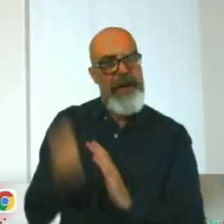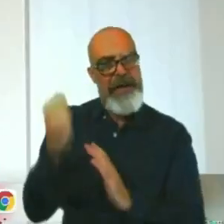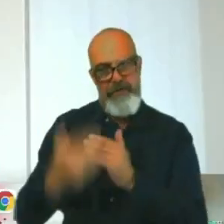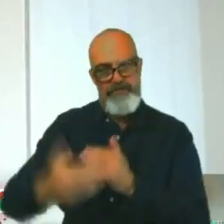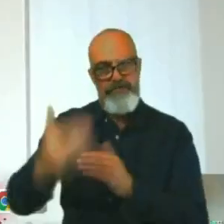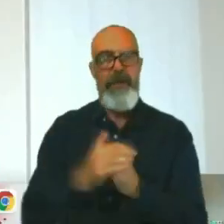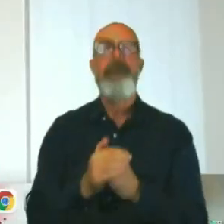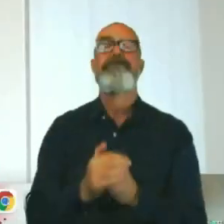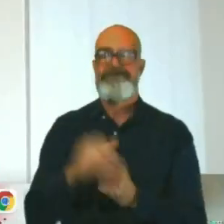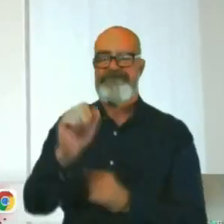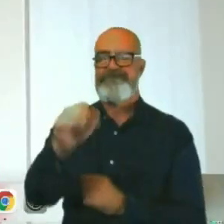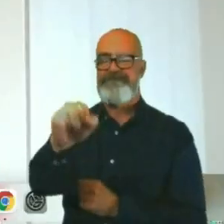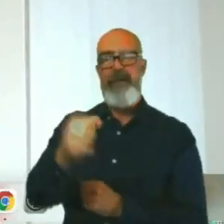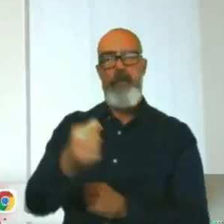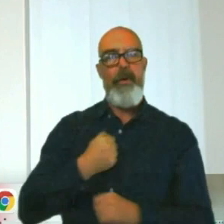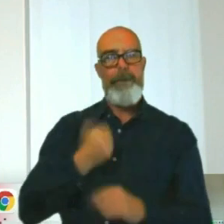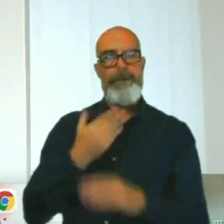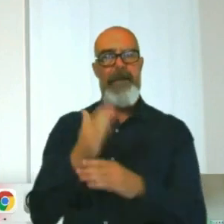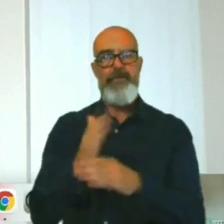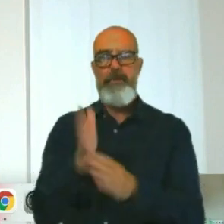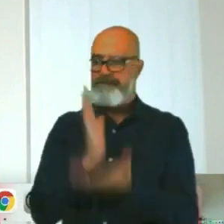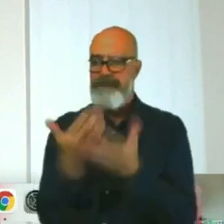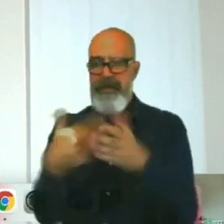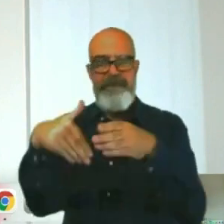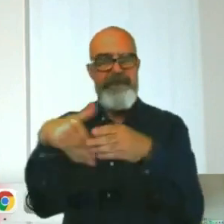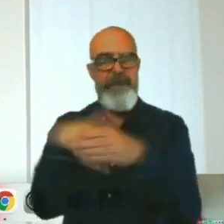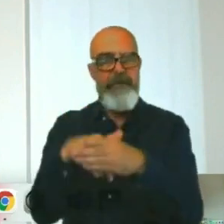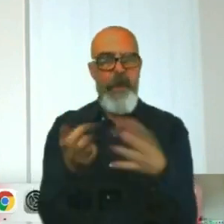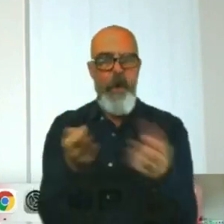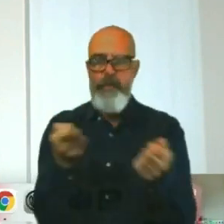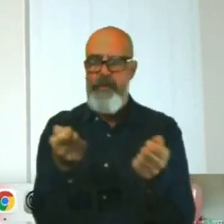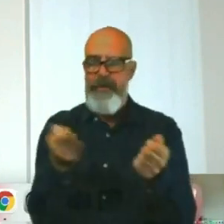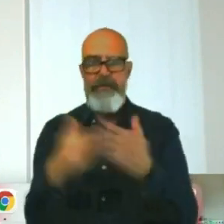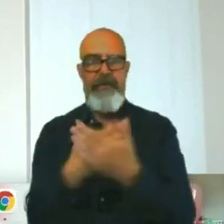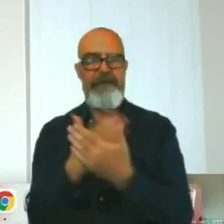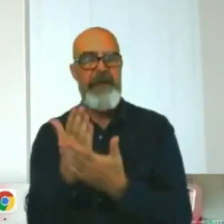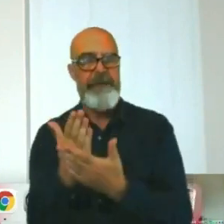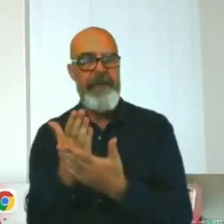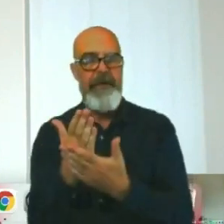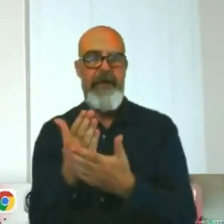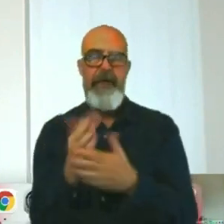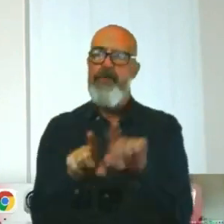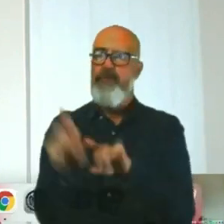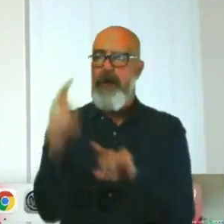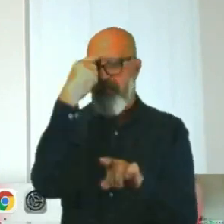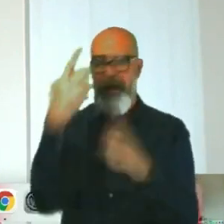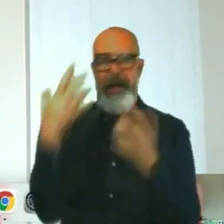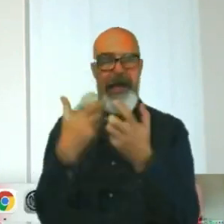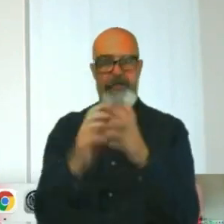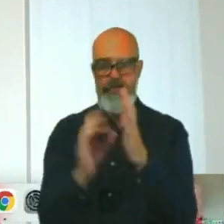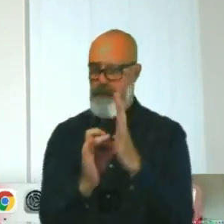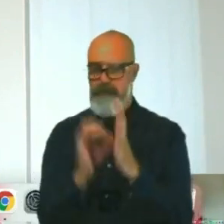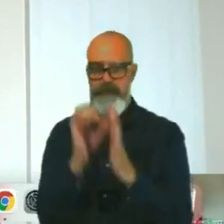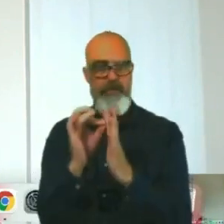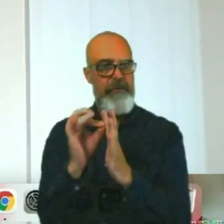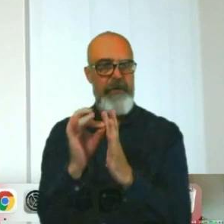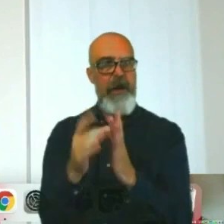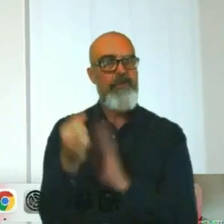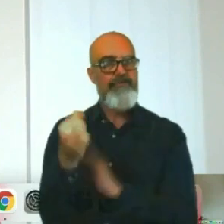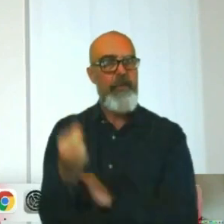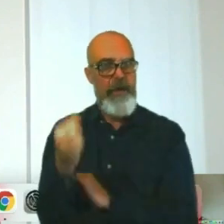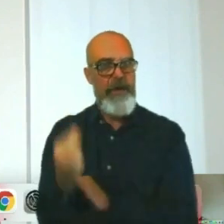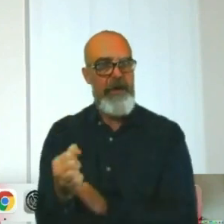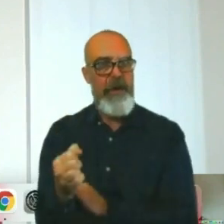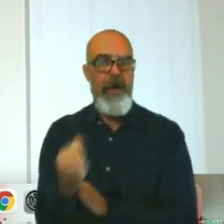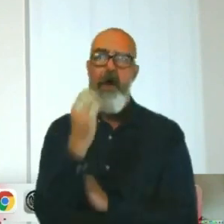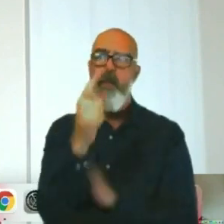heavily is involved with operational development and how we can seek to improve the railway. So, one of the ways in which we're doing that at the